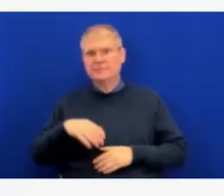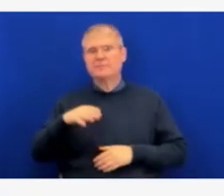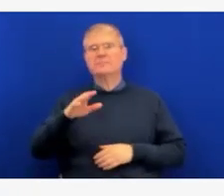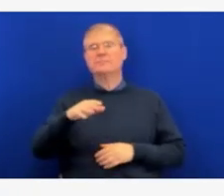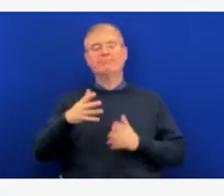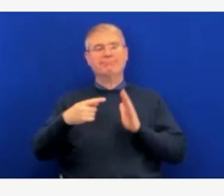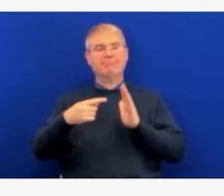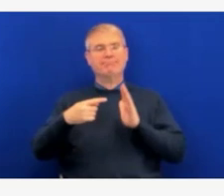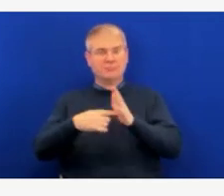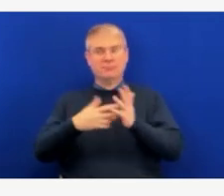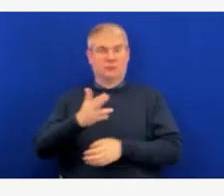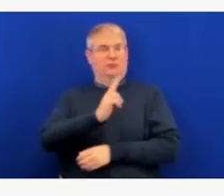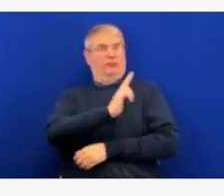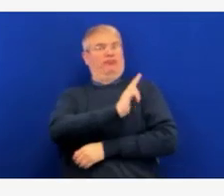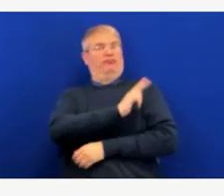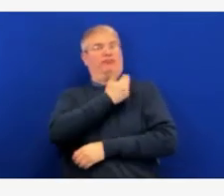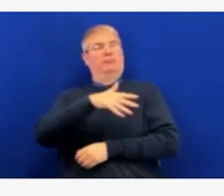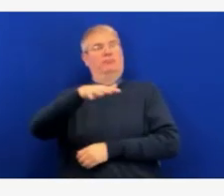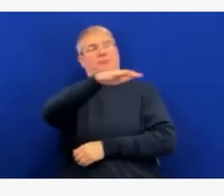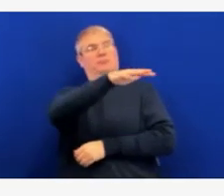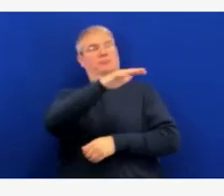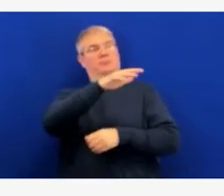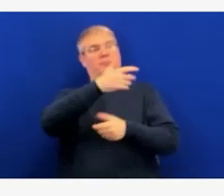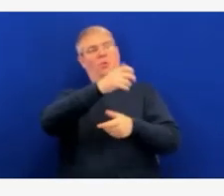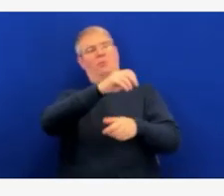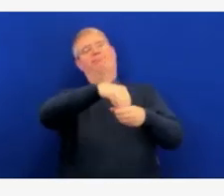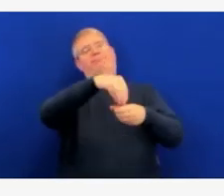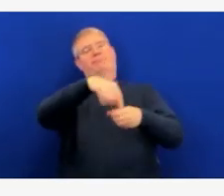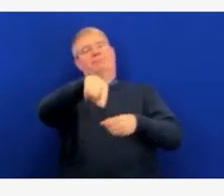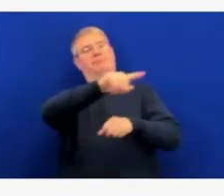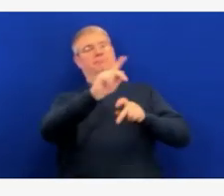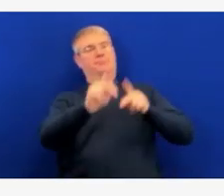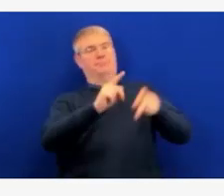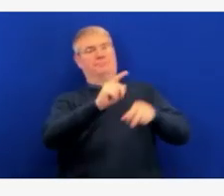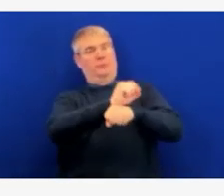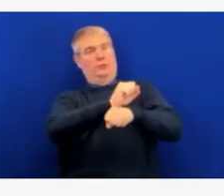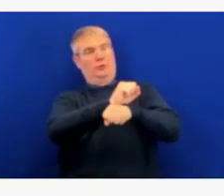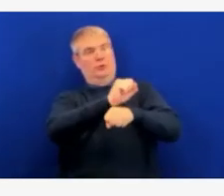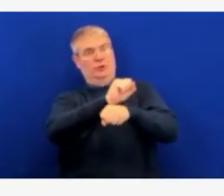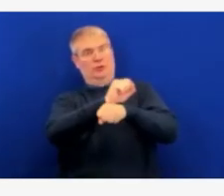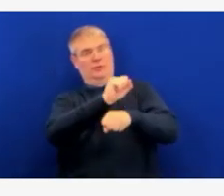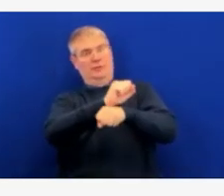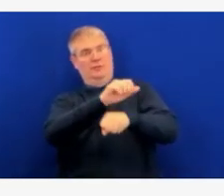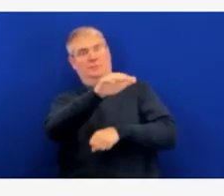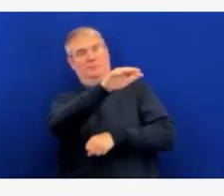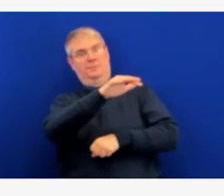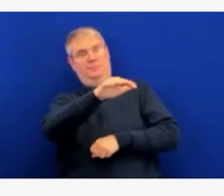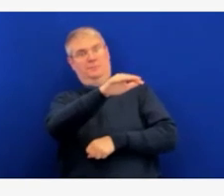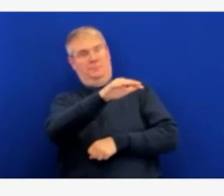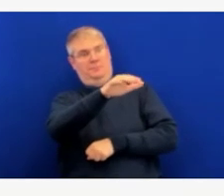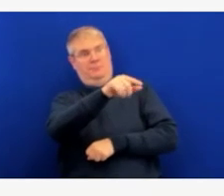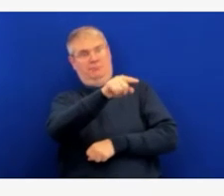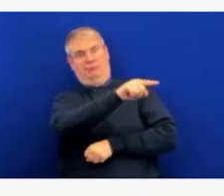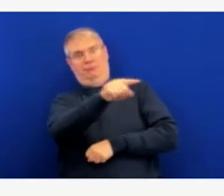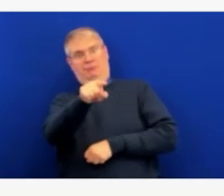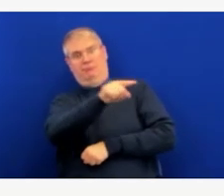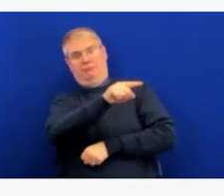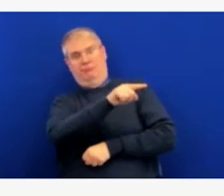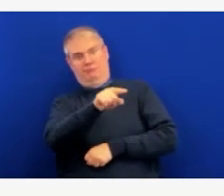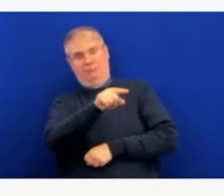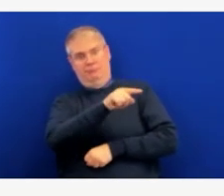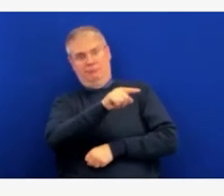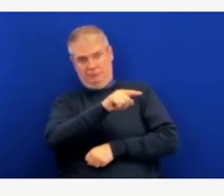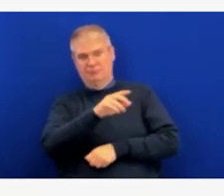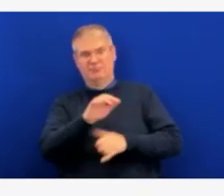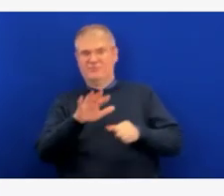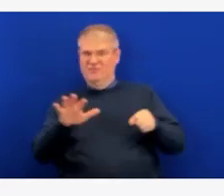by what goes on in communities. We are still operating, as I said, in every county in the state of Idaho, except for one is classified